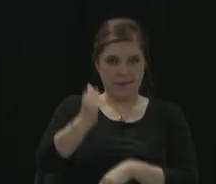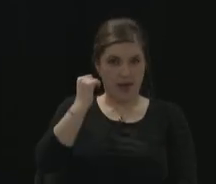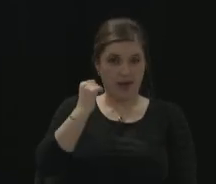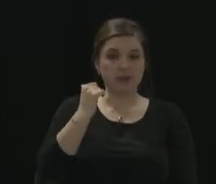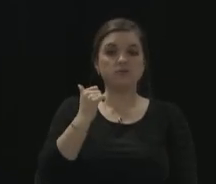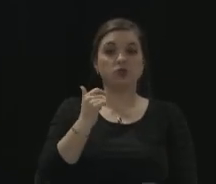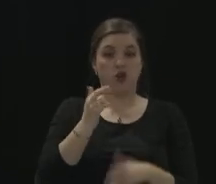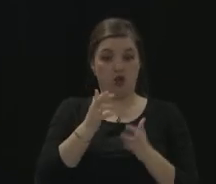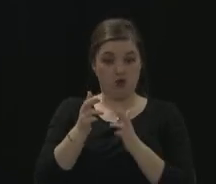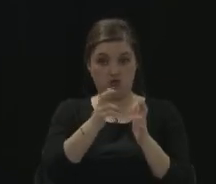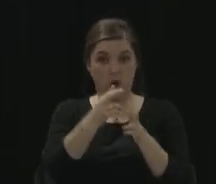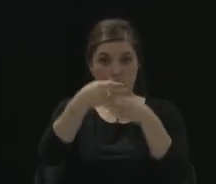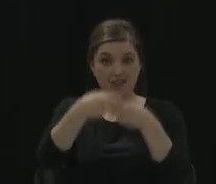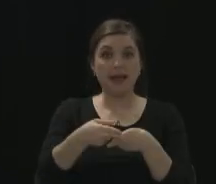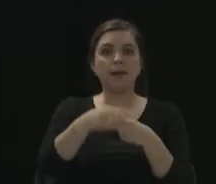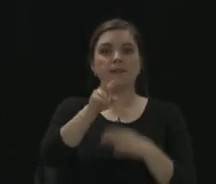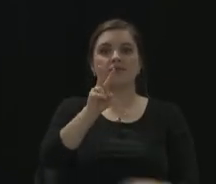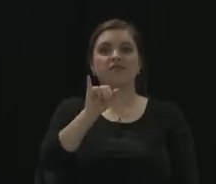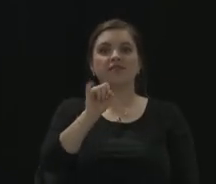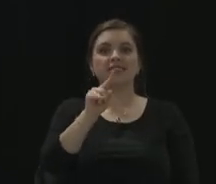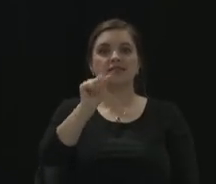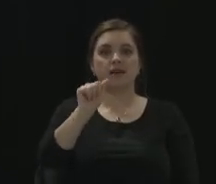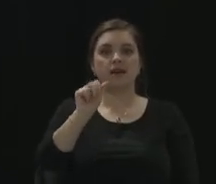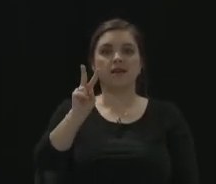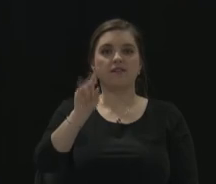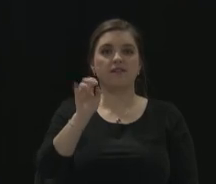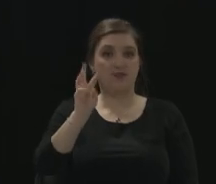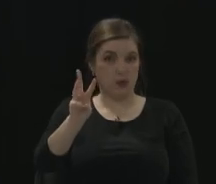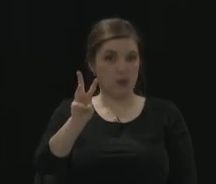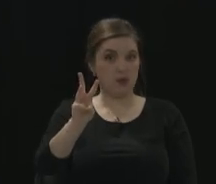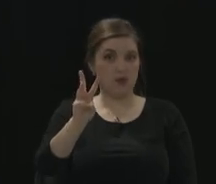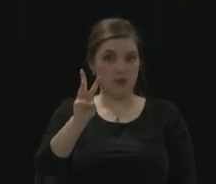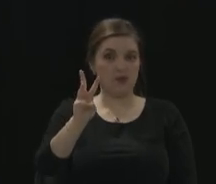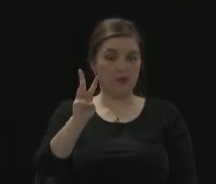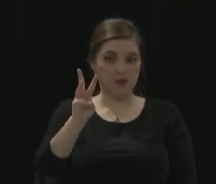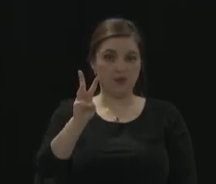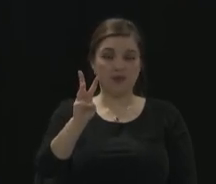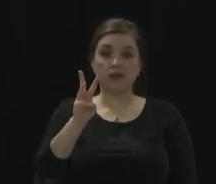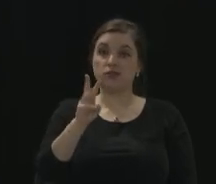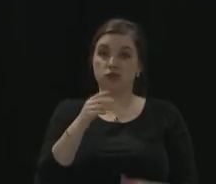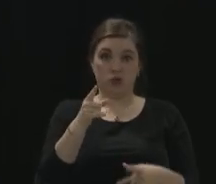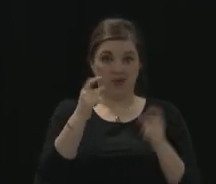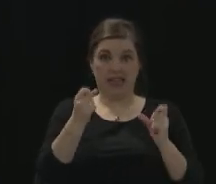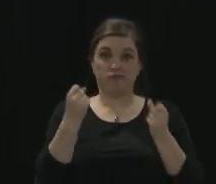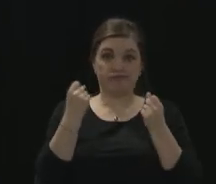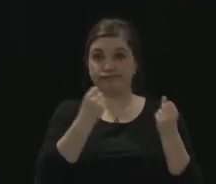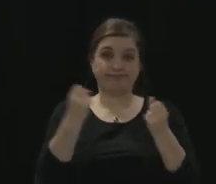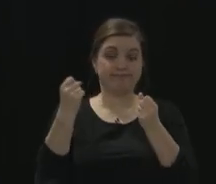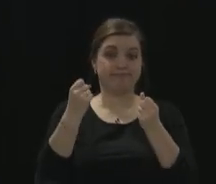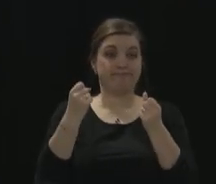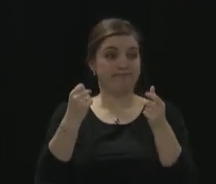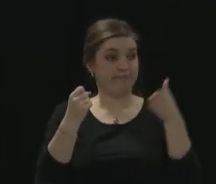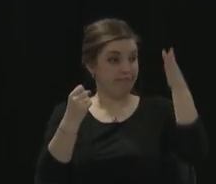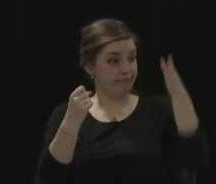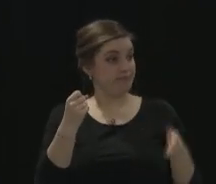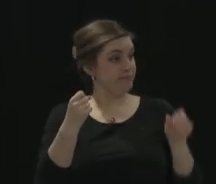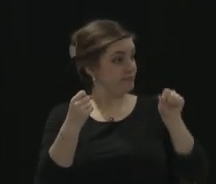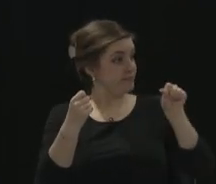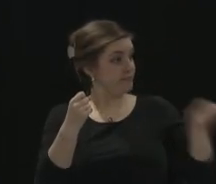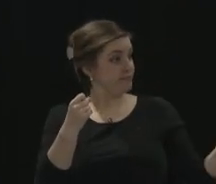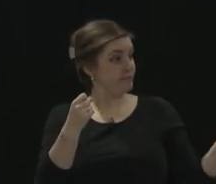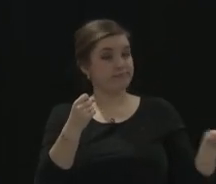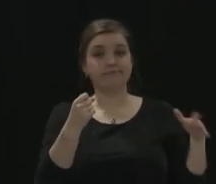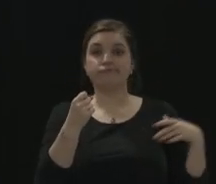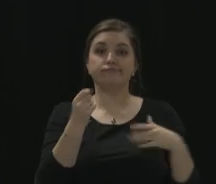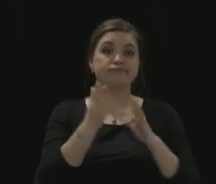actual road call, the name of the road. And that, you just pull right up, put it right in. It does have 24-7